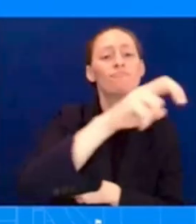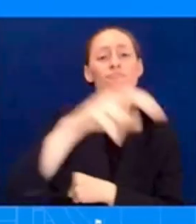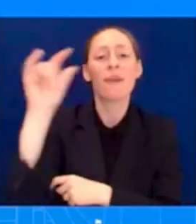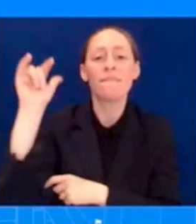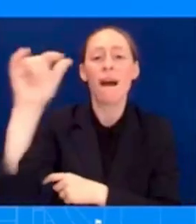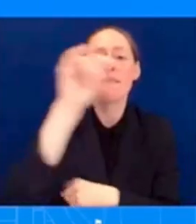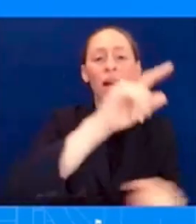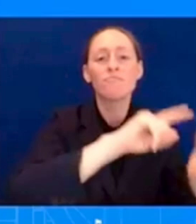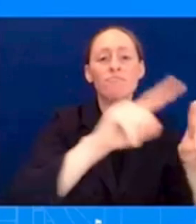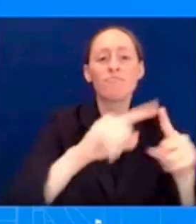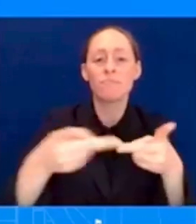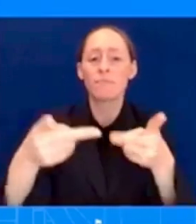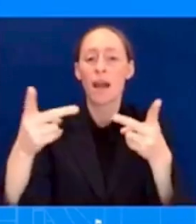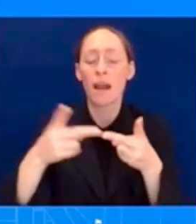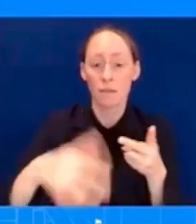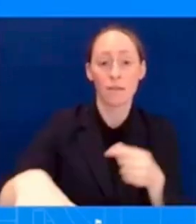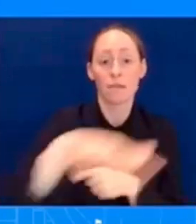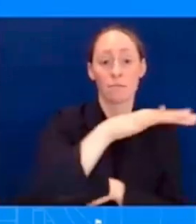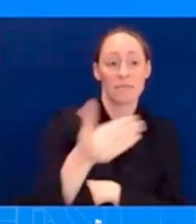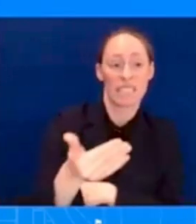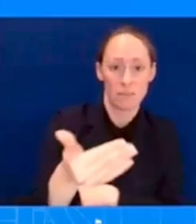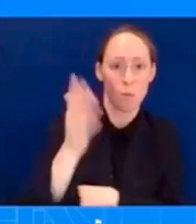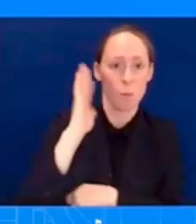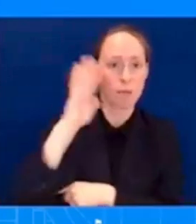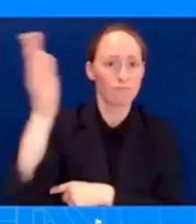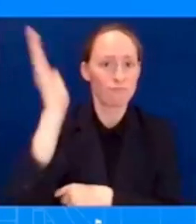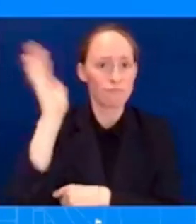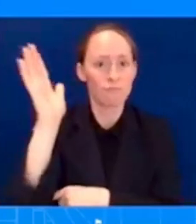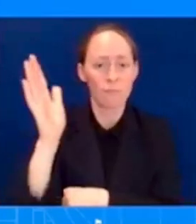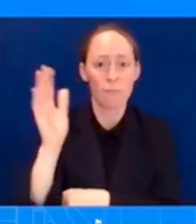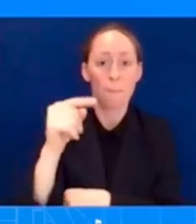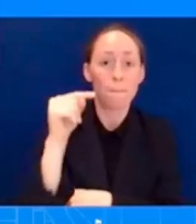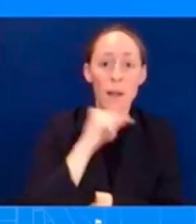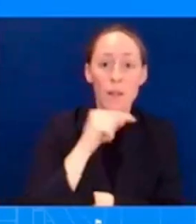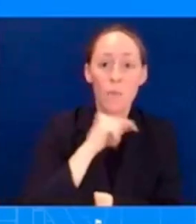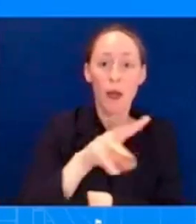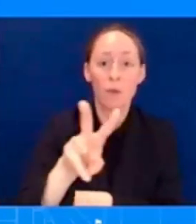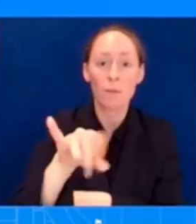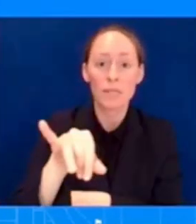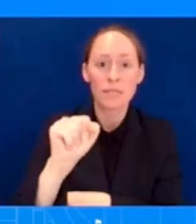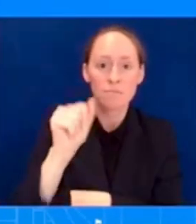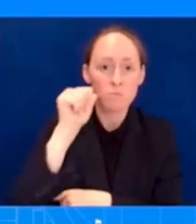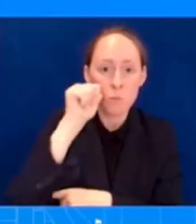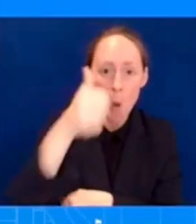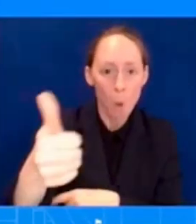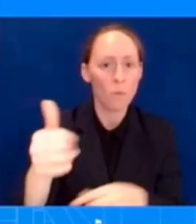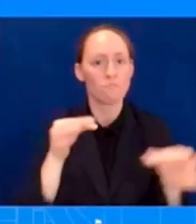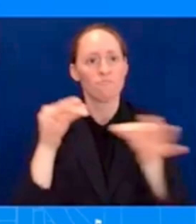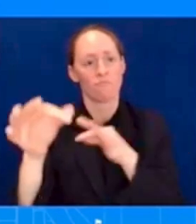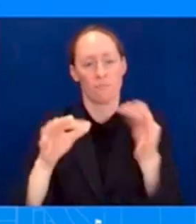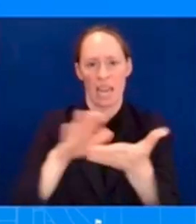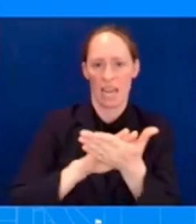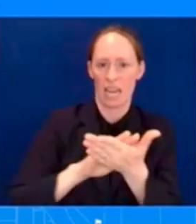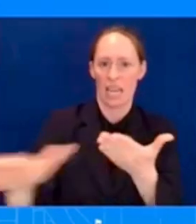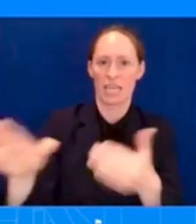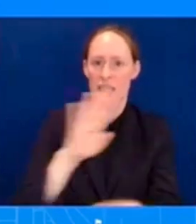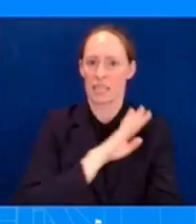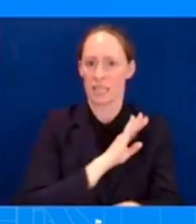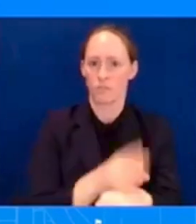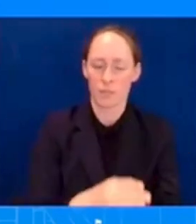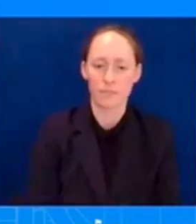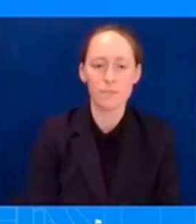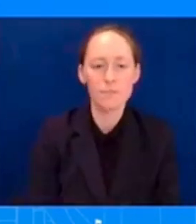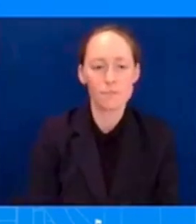where he will visit a clean energy manufacturing company. And the Vice President will travel to Seattle, Washington, and visit a company leading in the